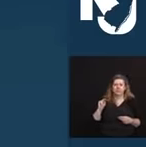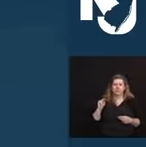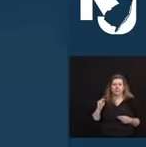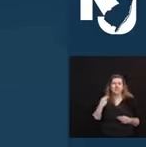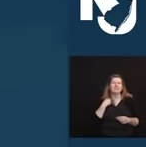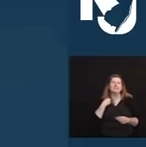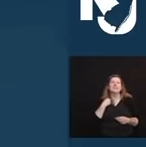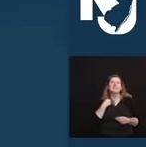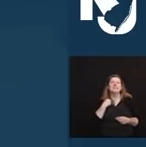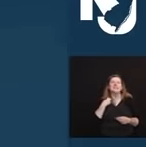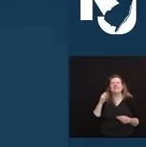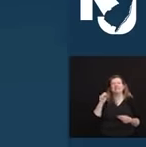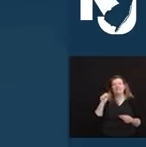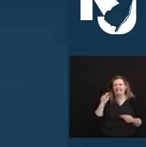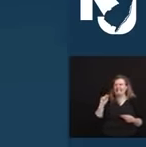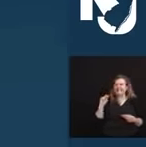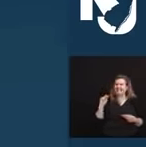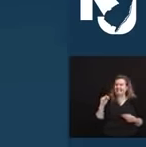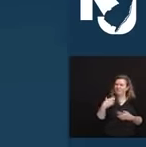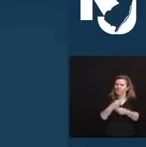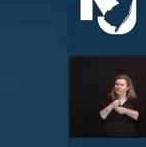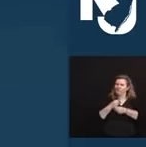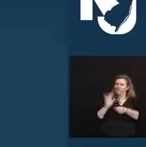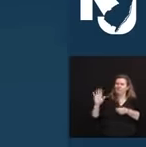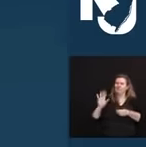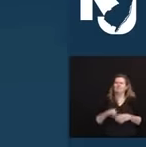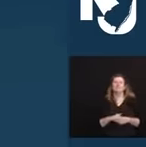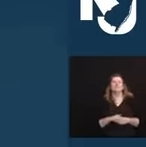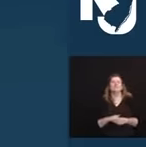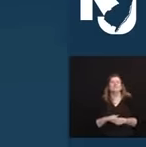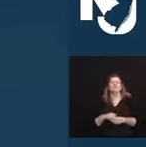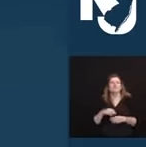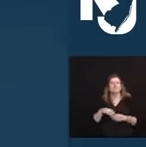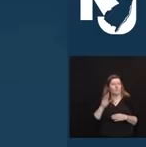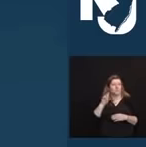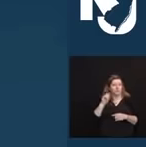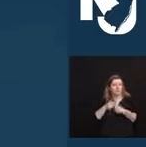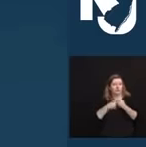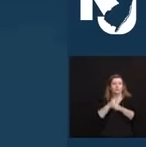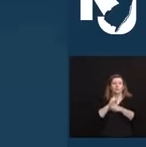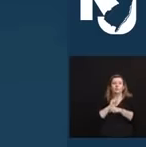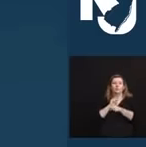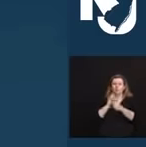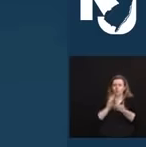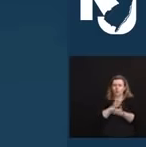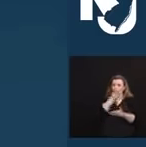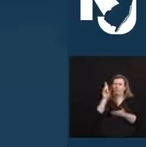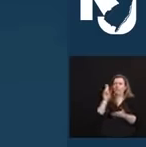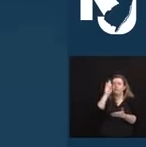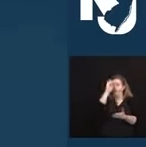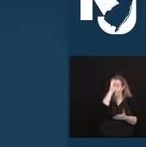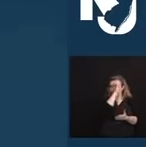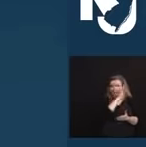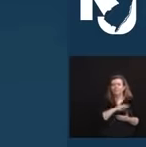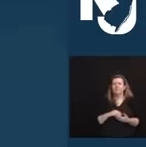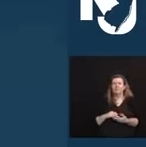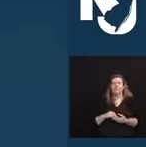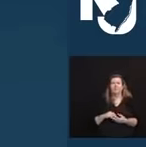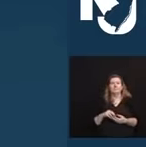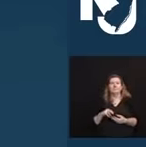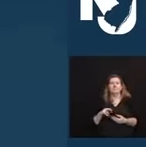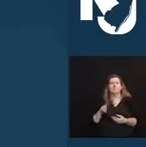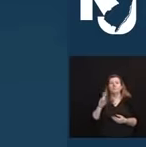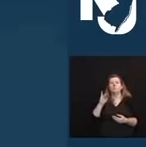dedicated more than 20 years to the men and women and patients at University Hospital, most recently as the unit clerk in the neonatal